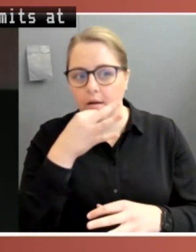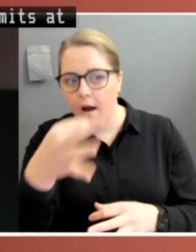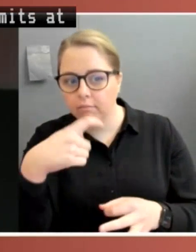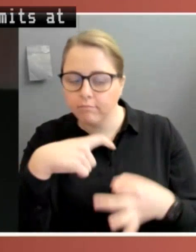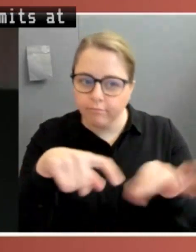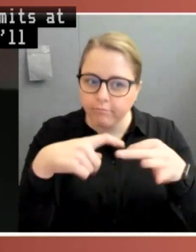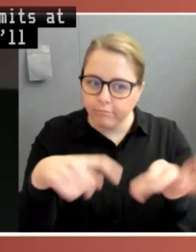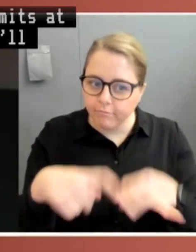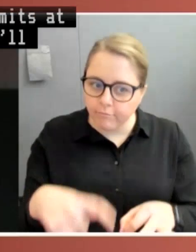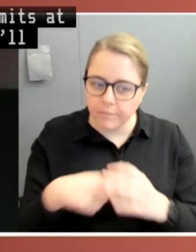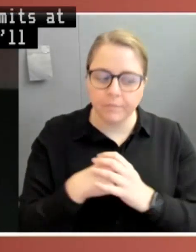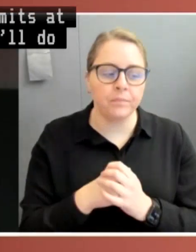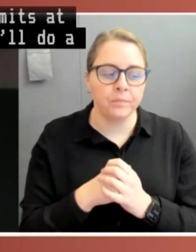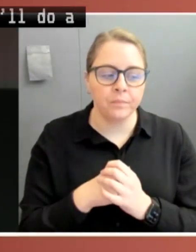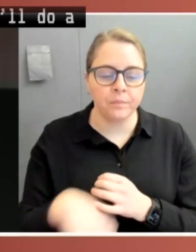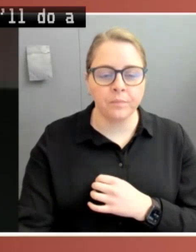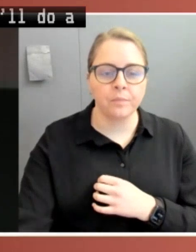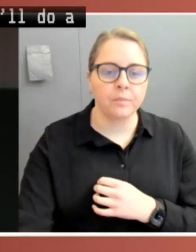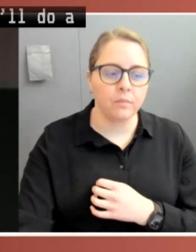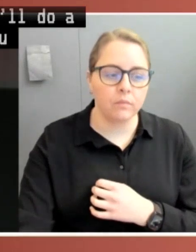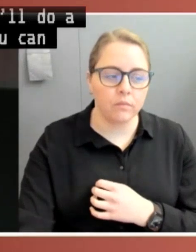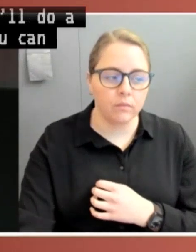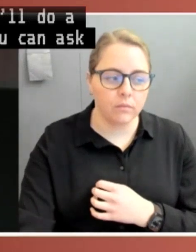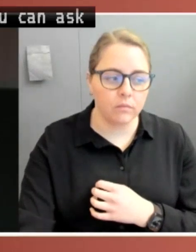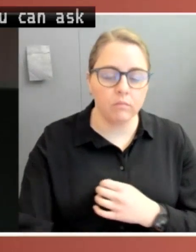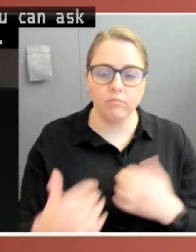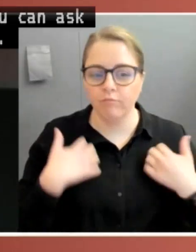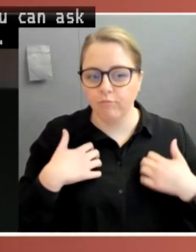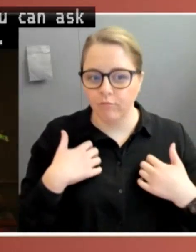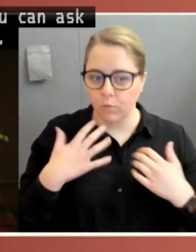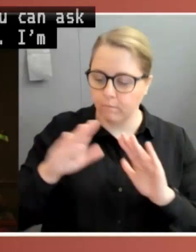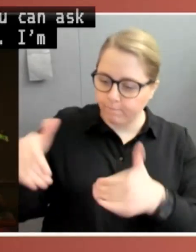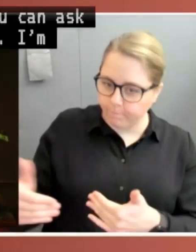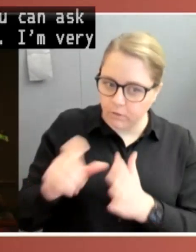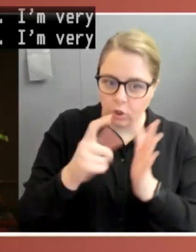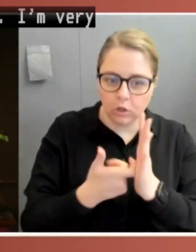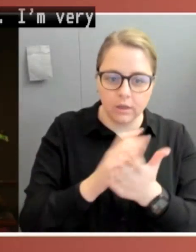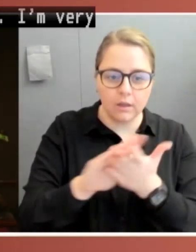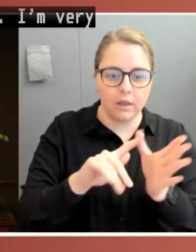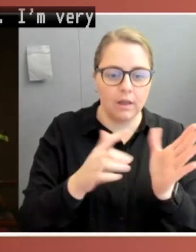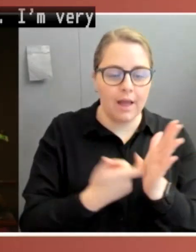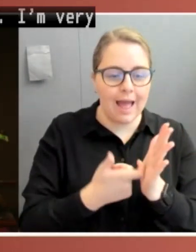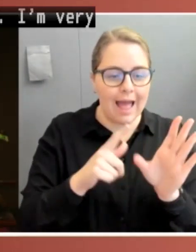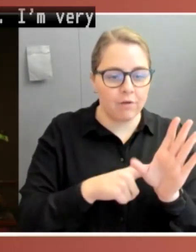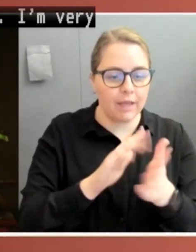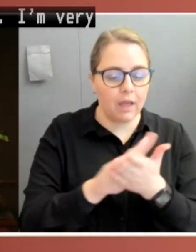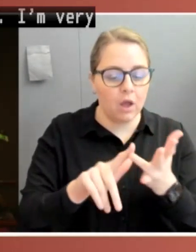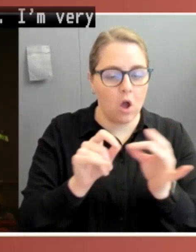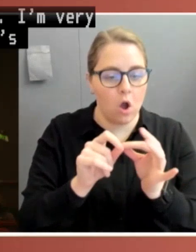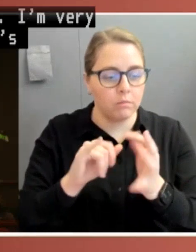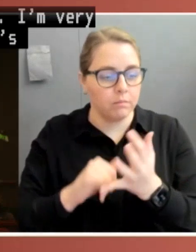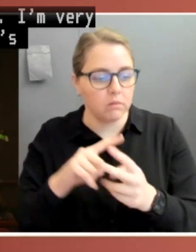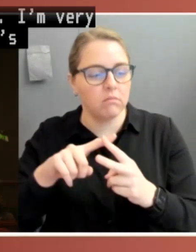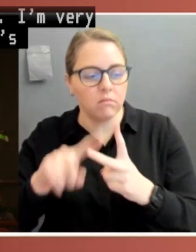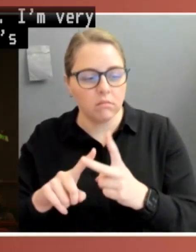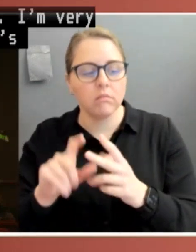I'm very pleased to introduce today's lecturers to you Dr Harry Hobbs and Professor George Williams AO. Dr Hobbs